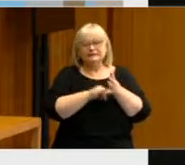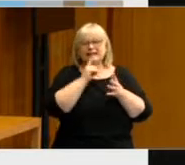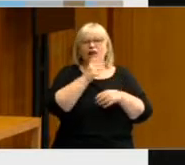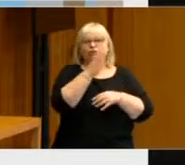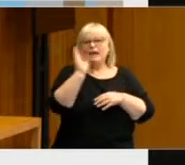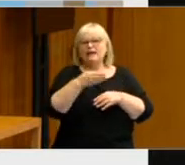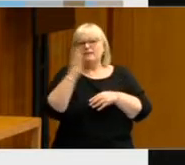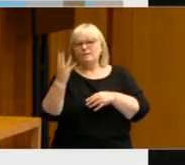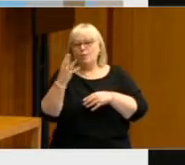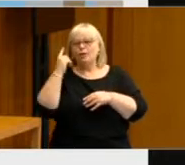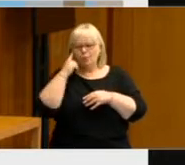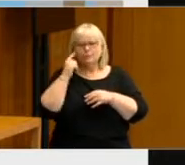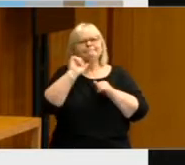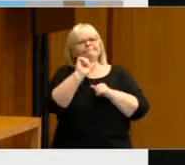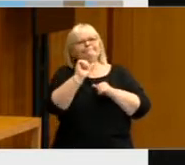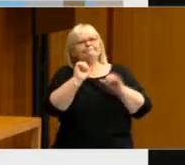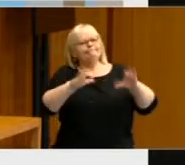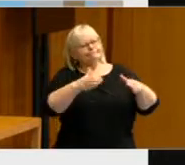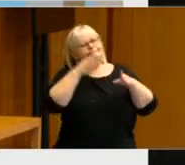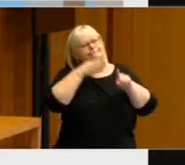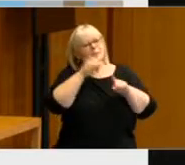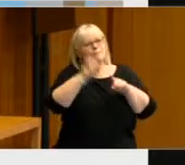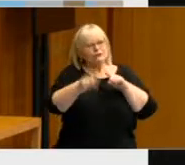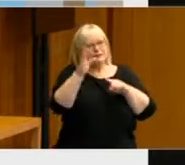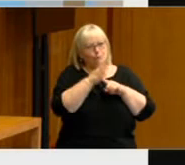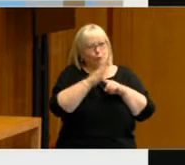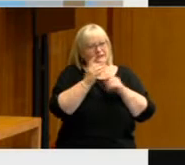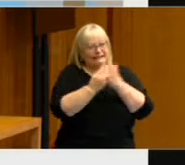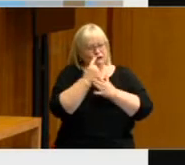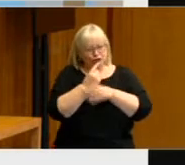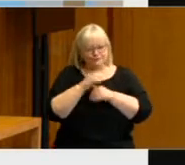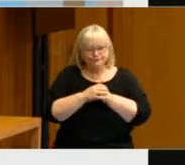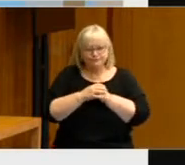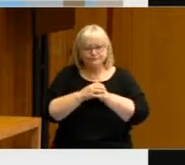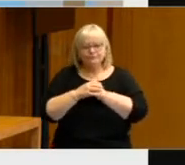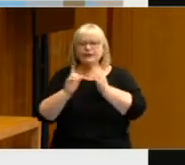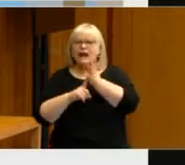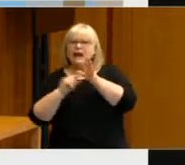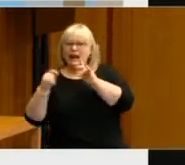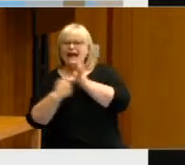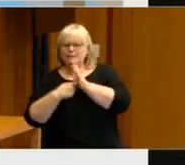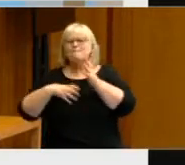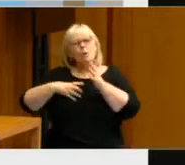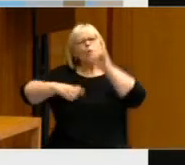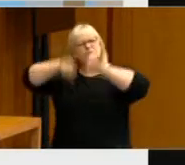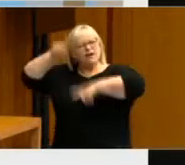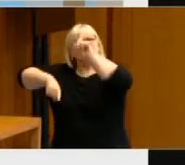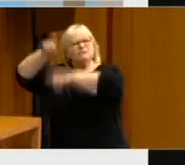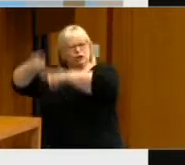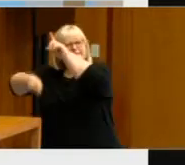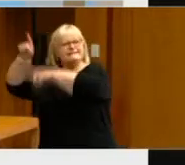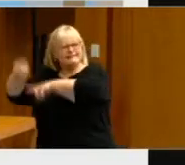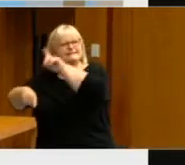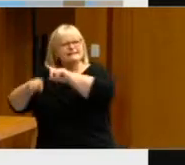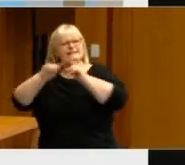mentioned it as the most important issue. Labour voters, by contrast, were more diverse in the issues that they chose as being